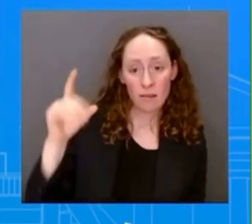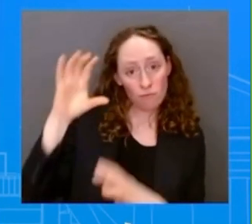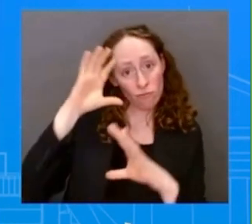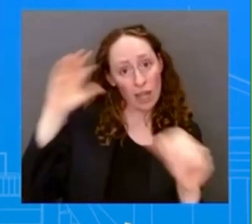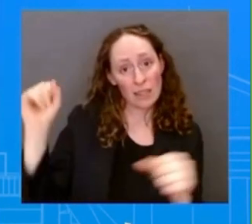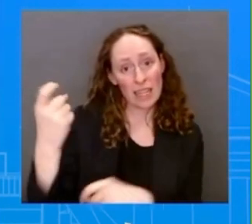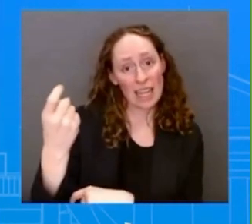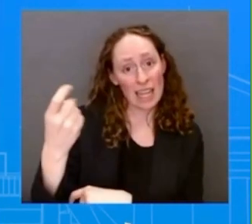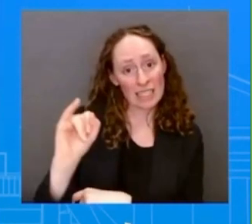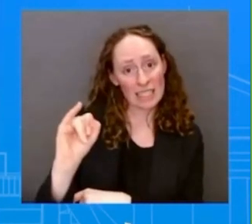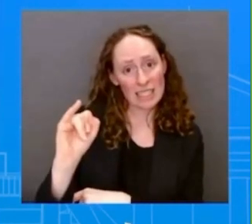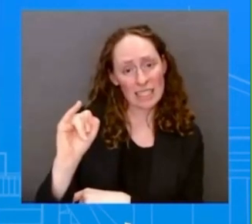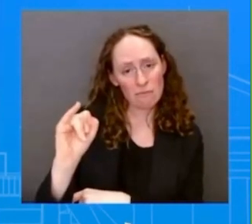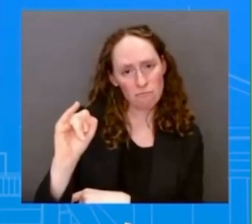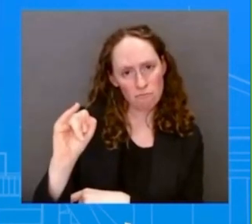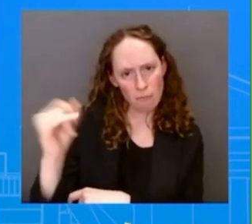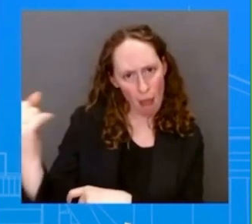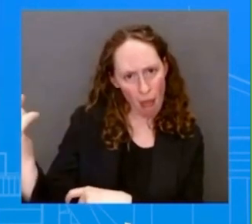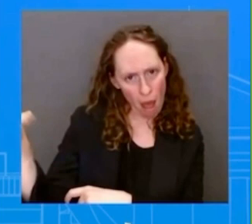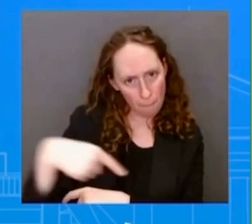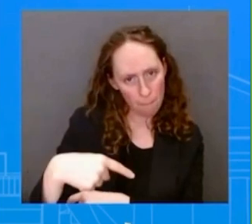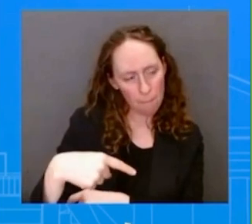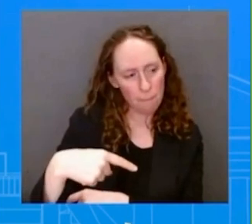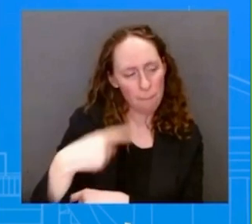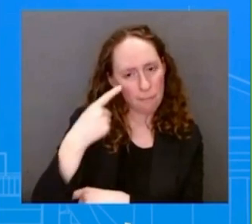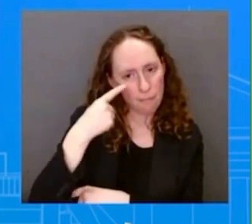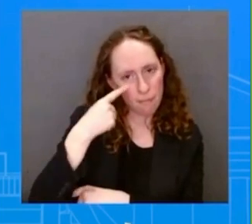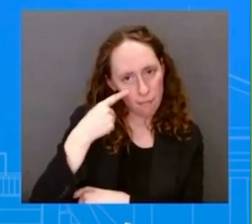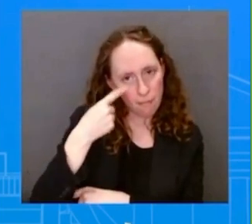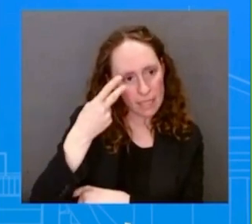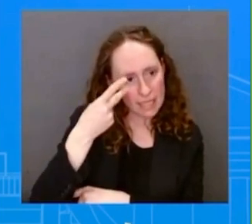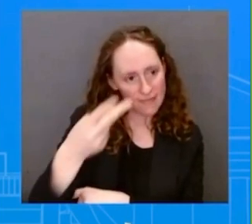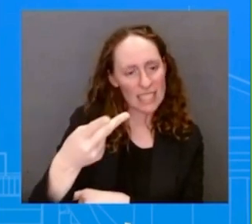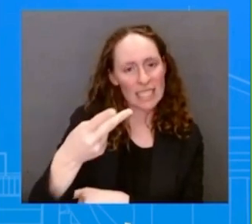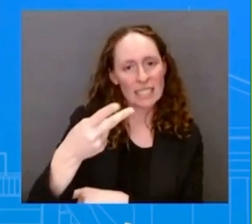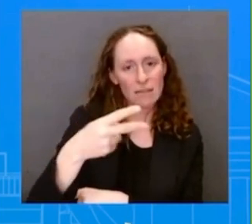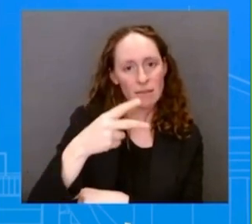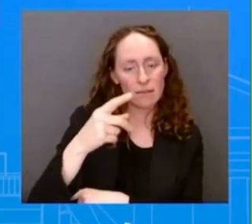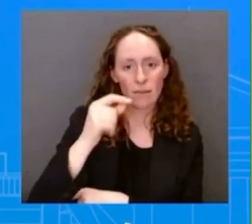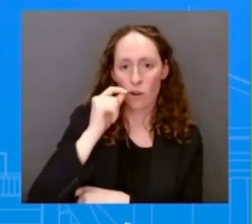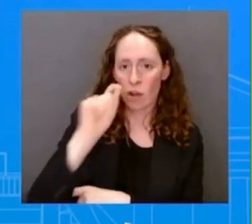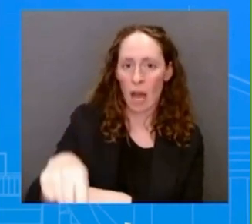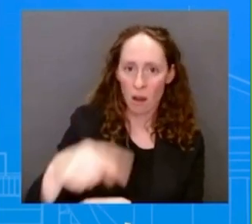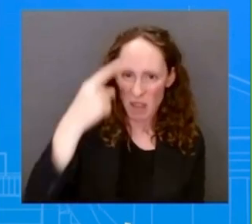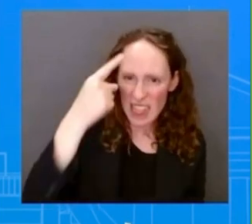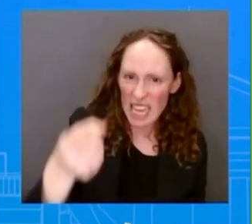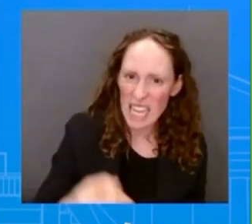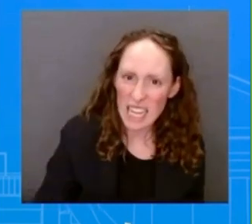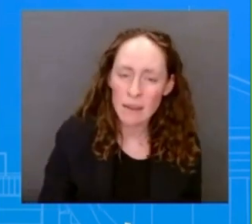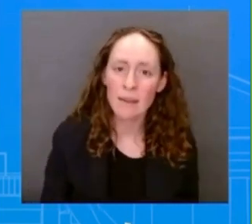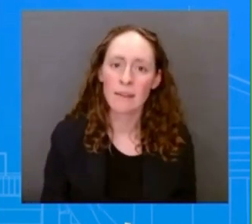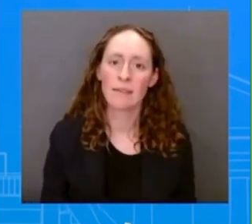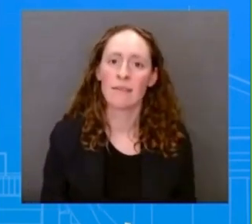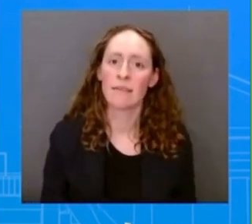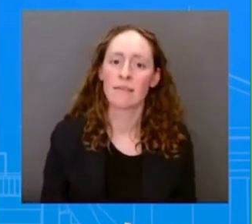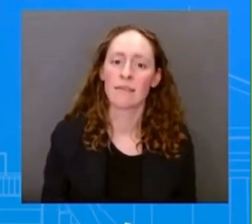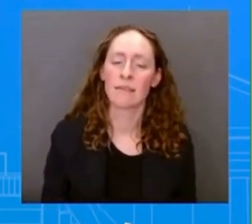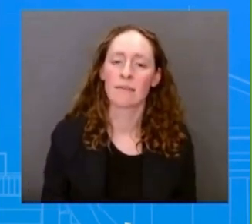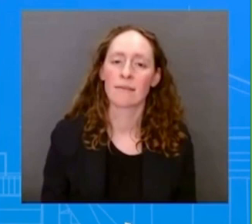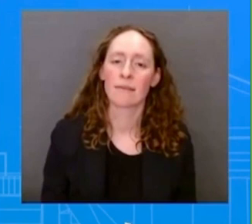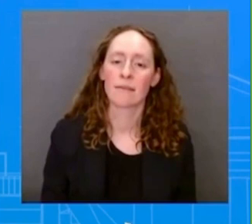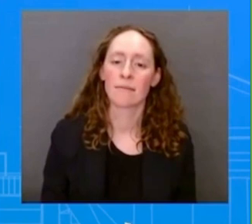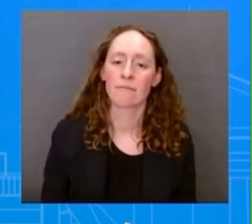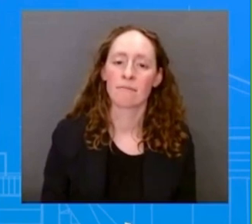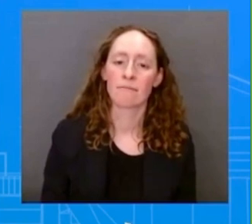conversation between President Xi and President Zelensky. And my goodness, we've been saying that for weeks. And you responded to